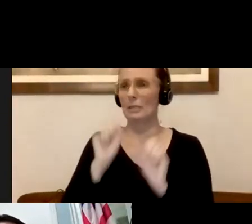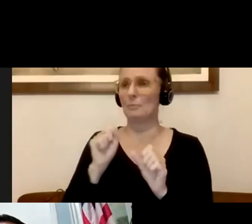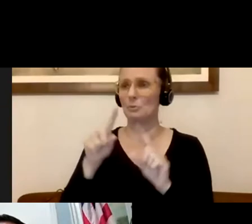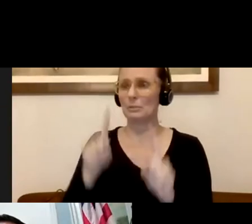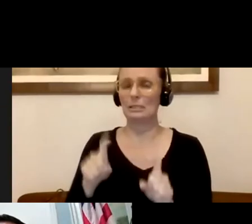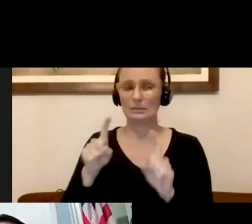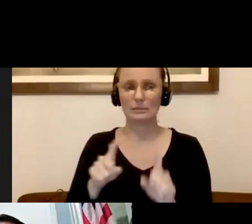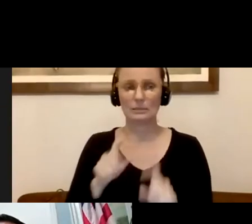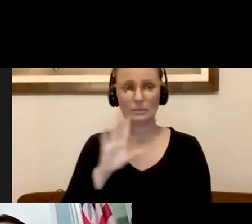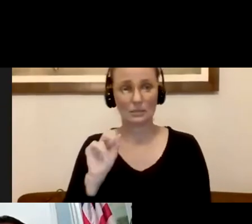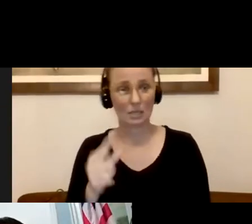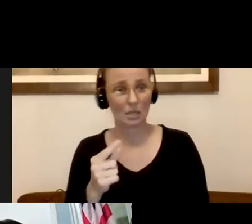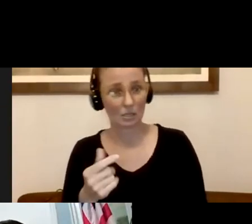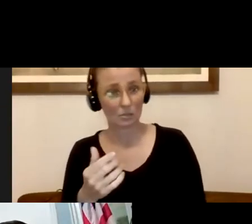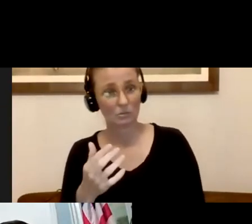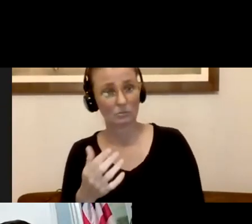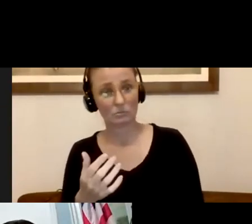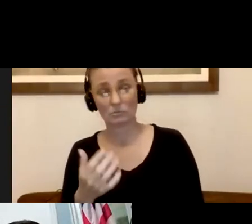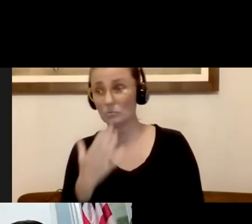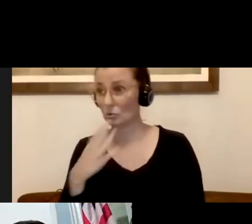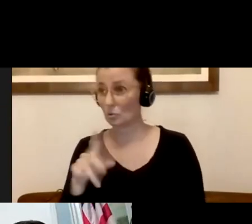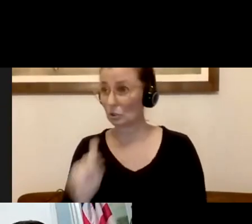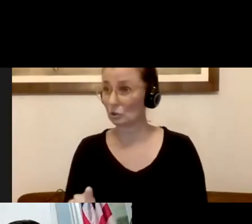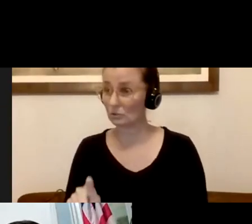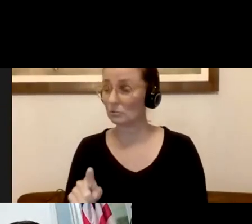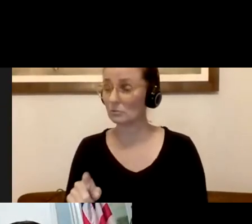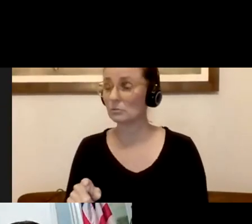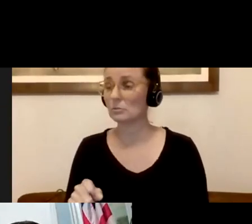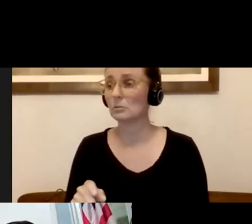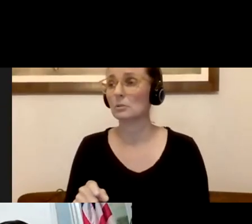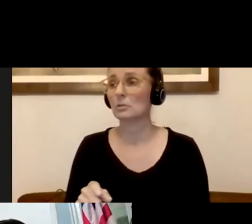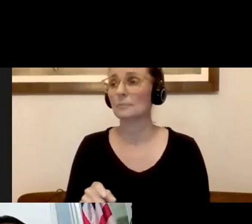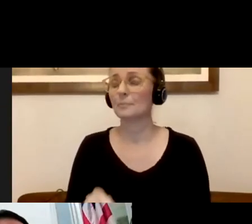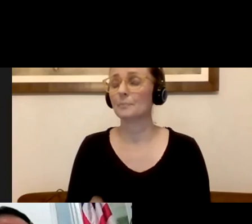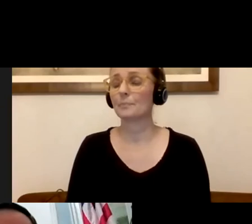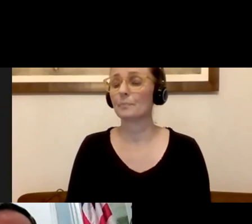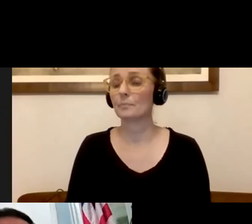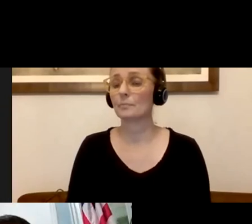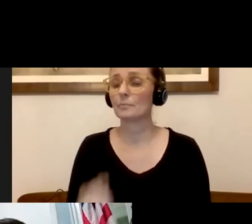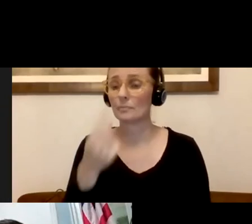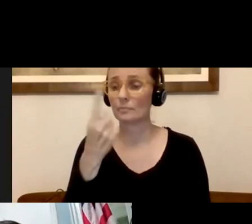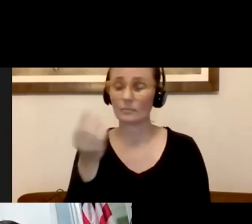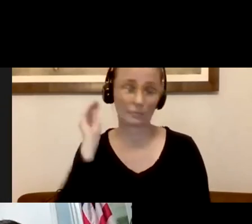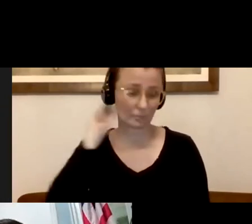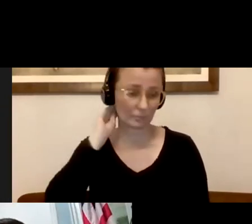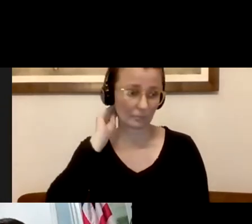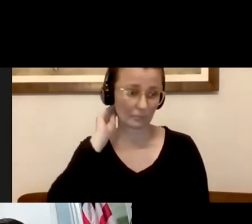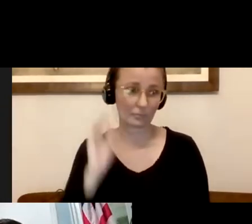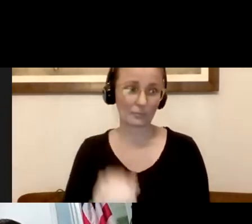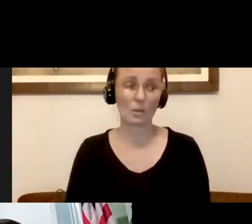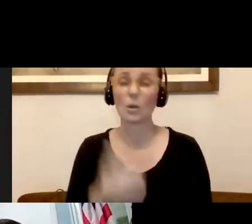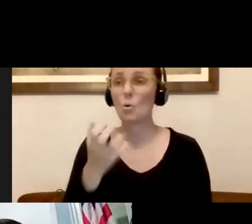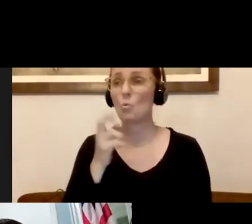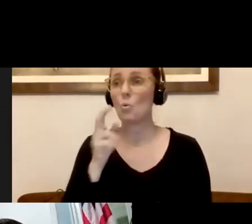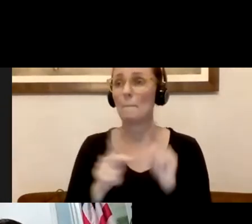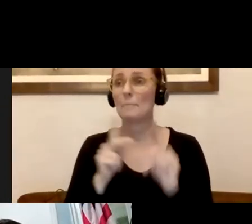Sure. That's a great question. Thank you. I'm not sure who asked that question, but I think there's a couple of things to keep in mind. We do want everybody to have that opportunity to be tested.